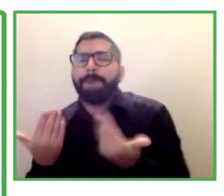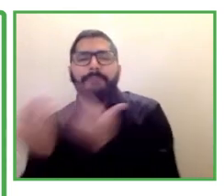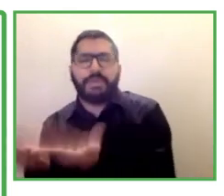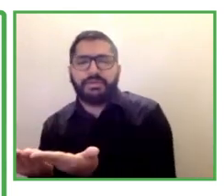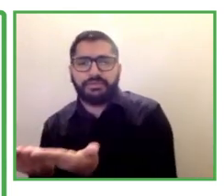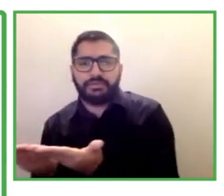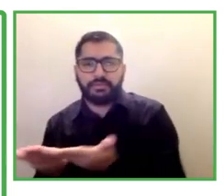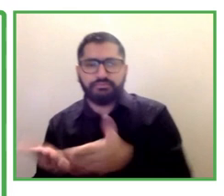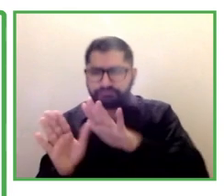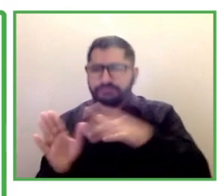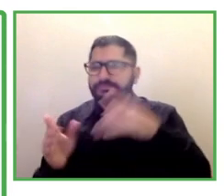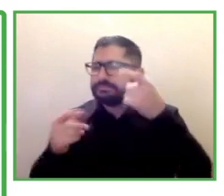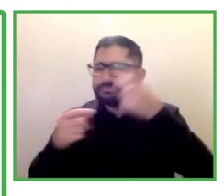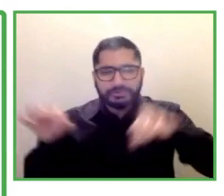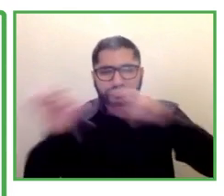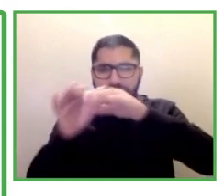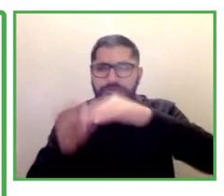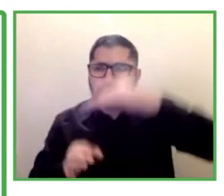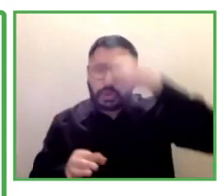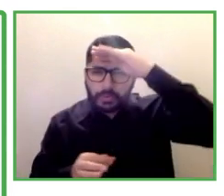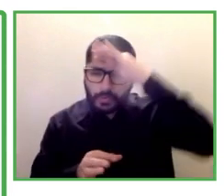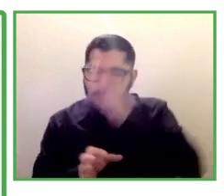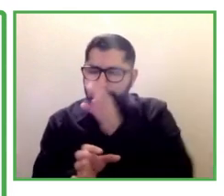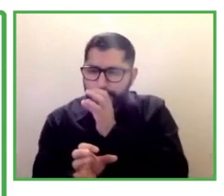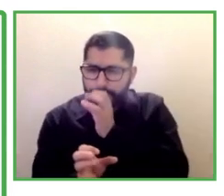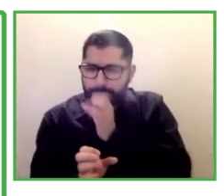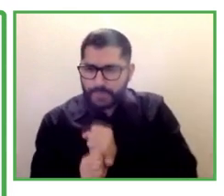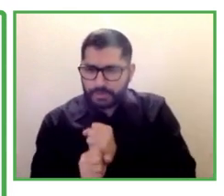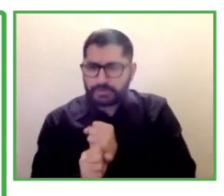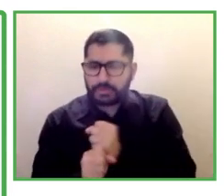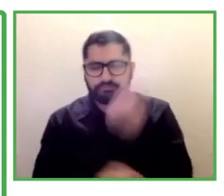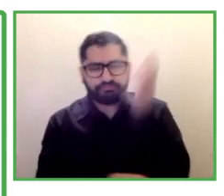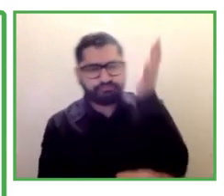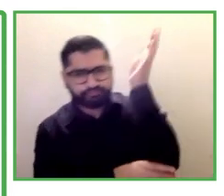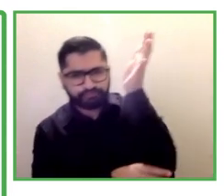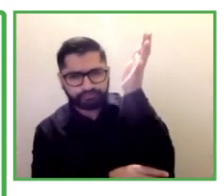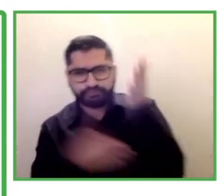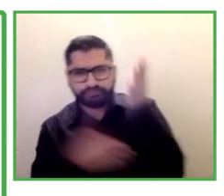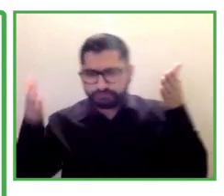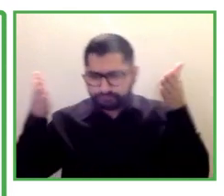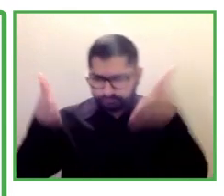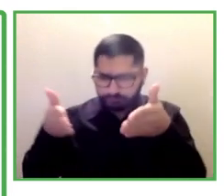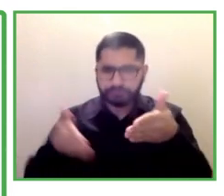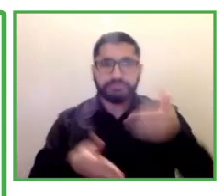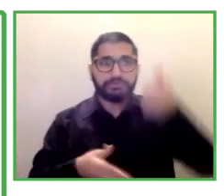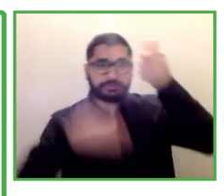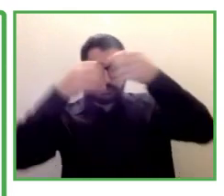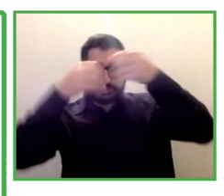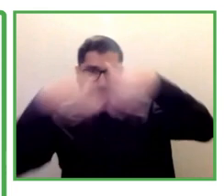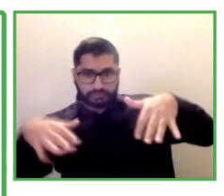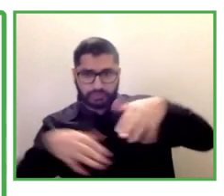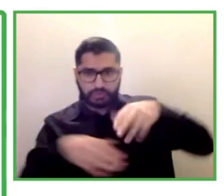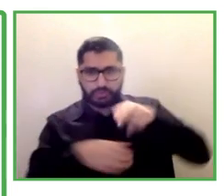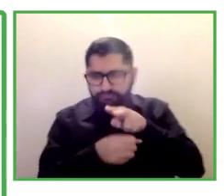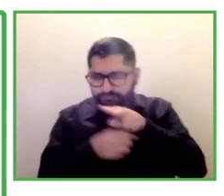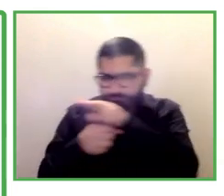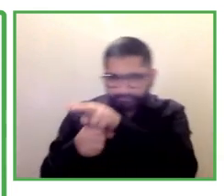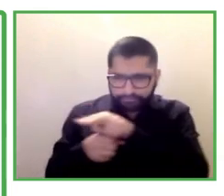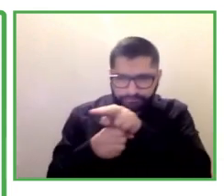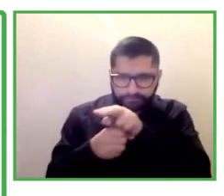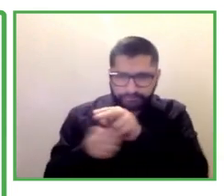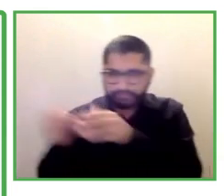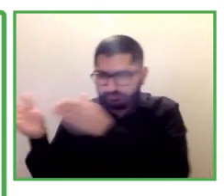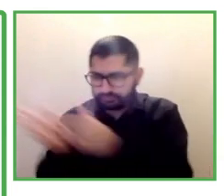of what disability is and how it impacts uh students in lots of different ways helping them understand the scope of that term and how broad